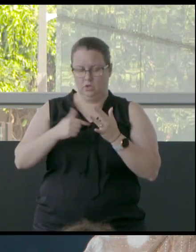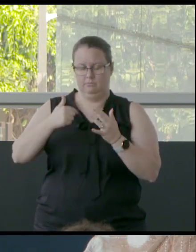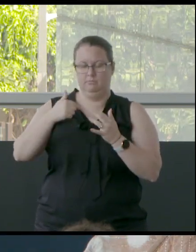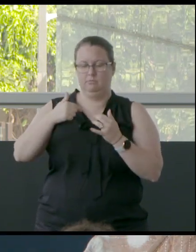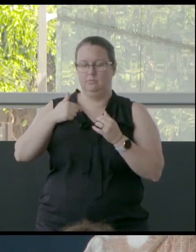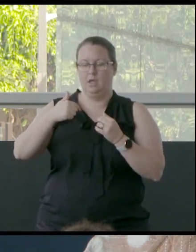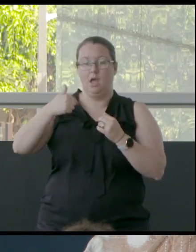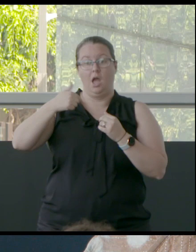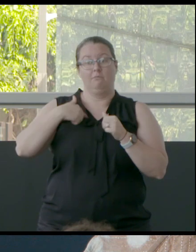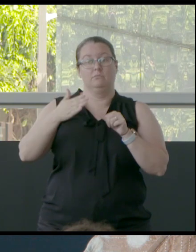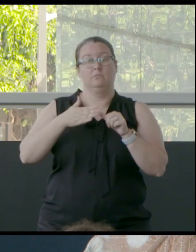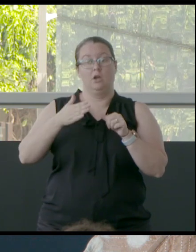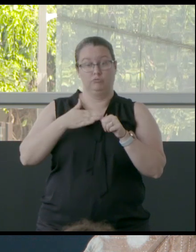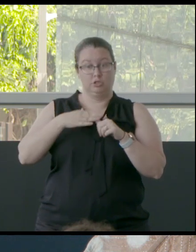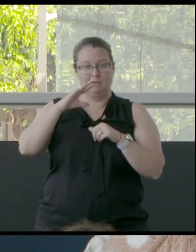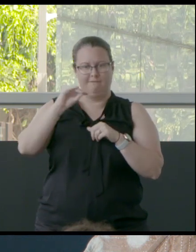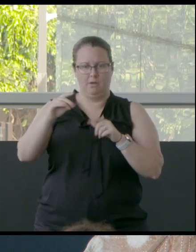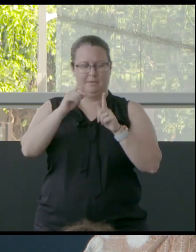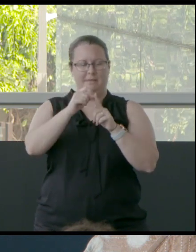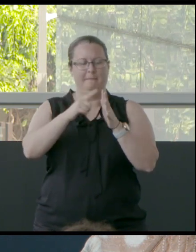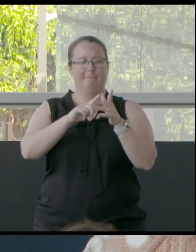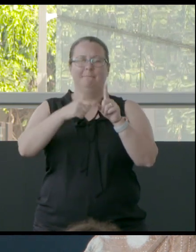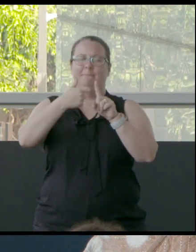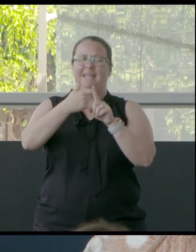So, I'm originally from Peak Hill,